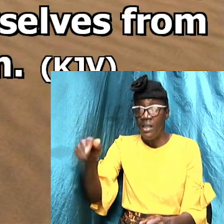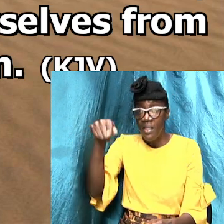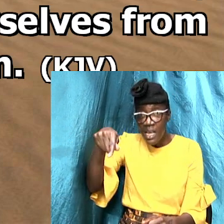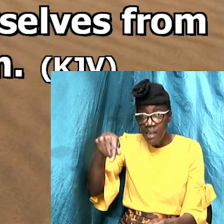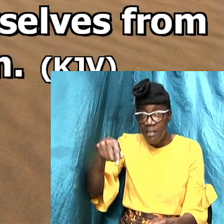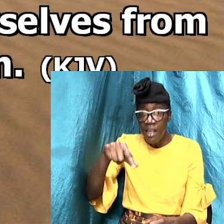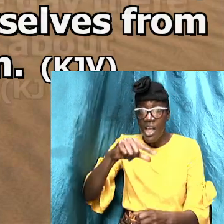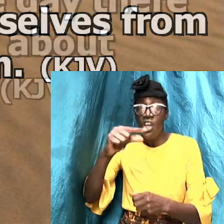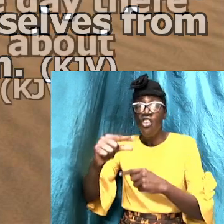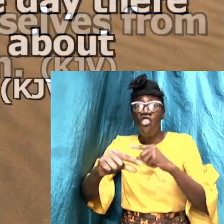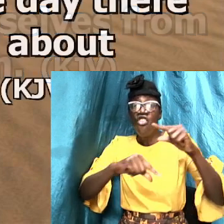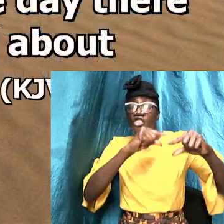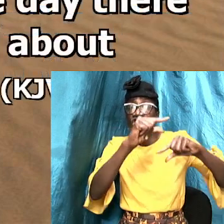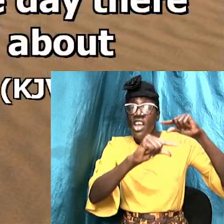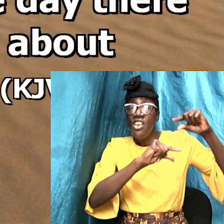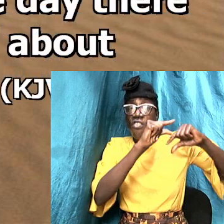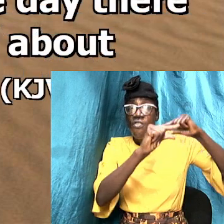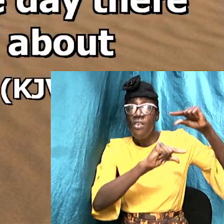our generation